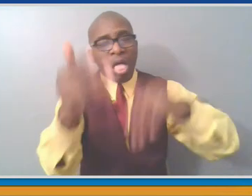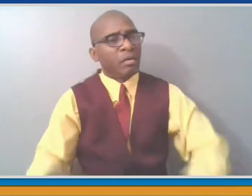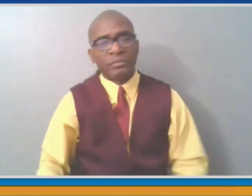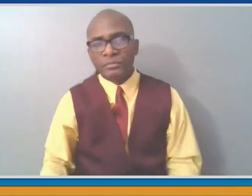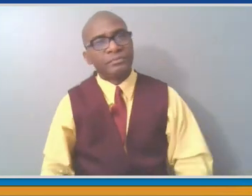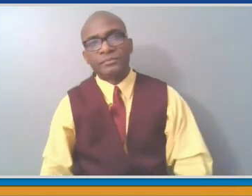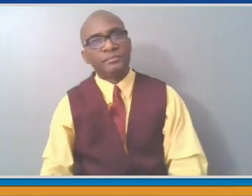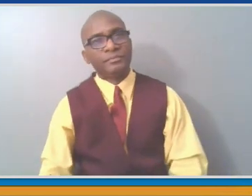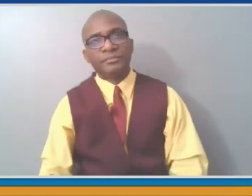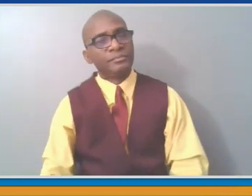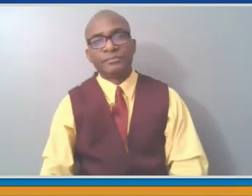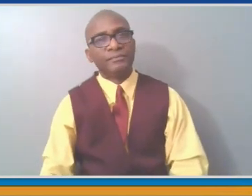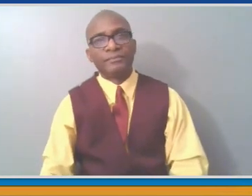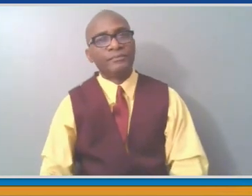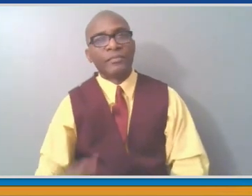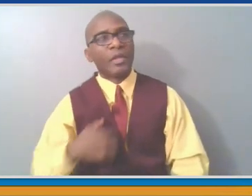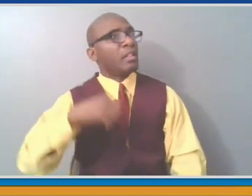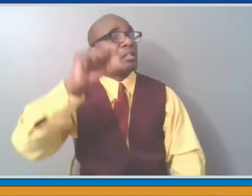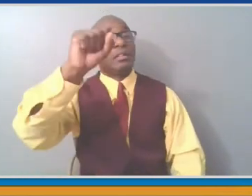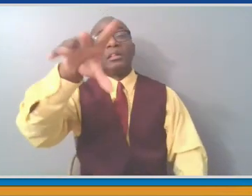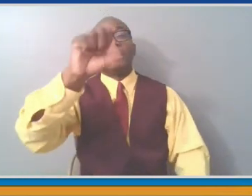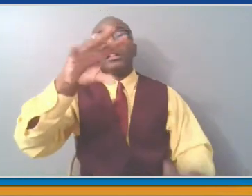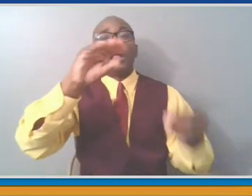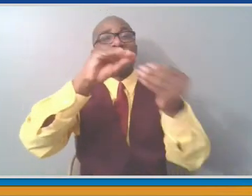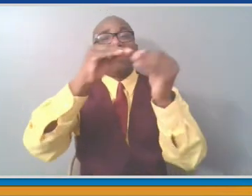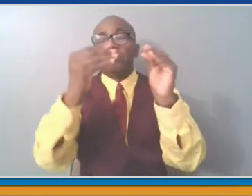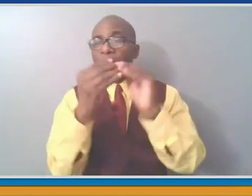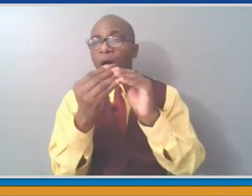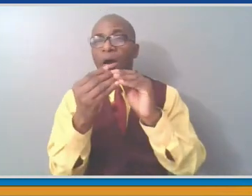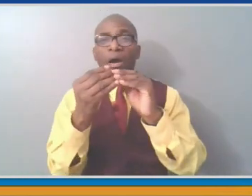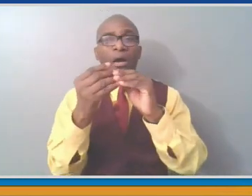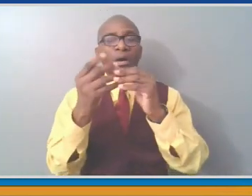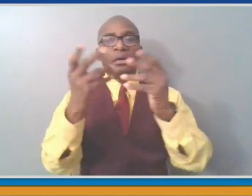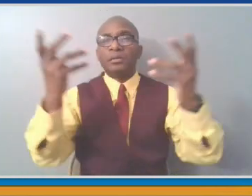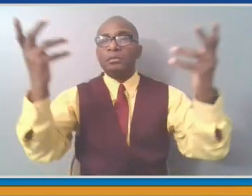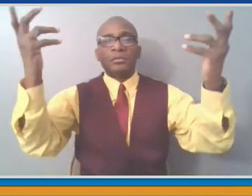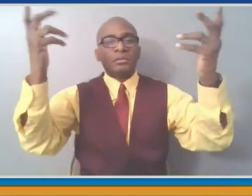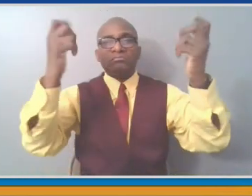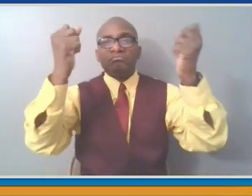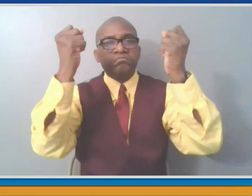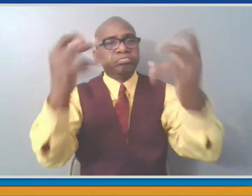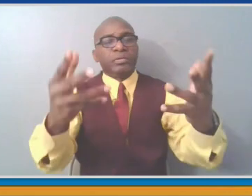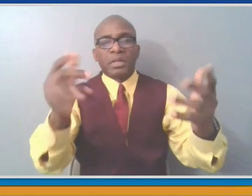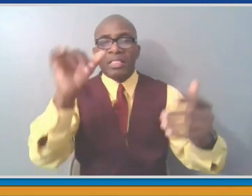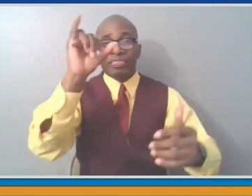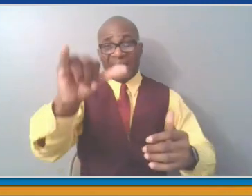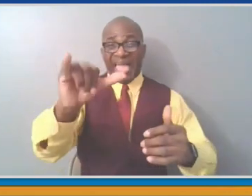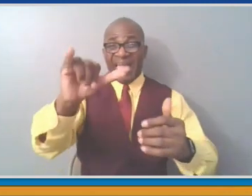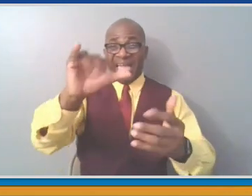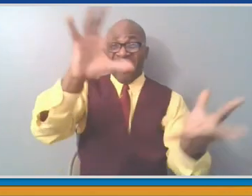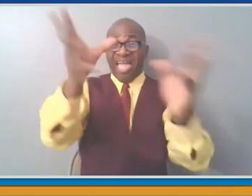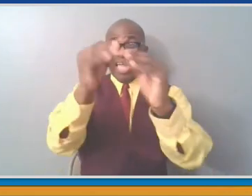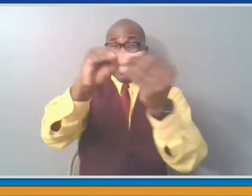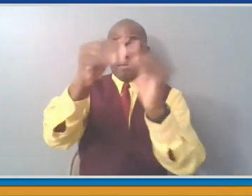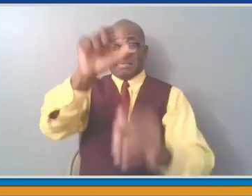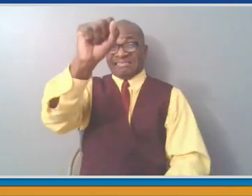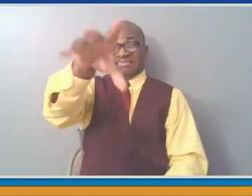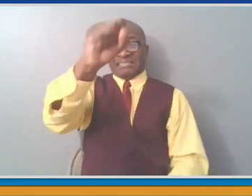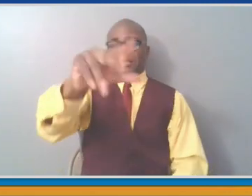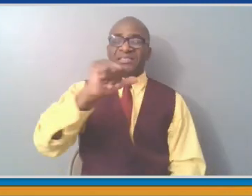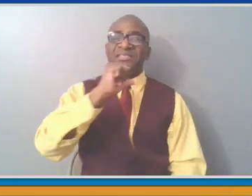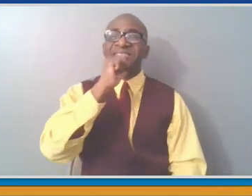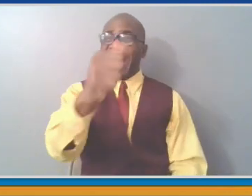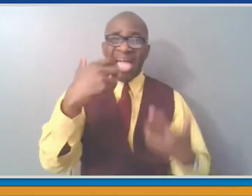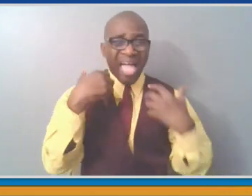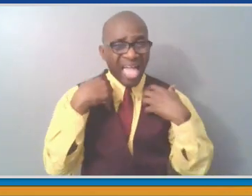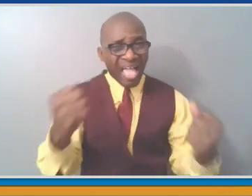19 last week. That's good. There's nothing good about 12 people who will love to die. But you have to ask yourself, how do you assess